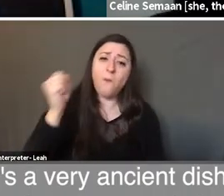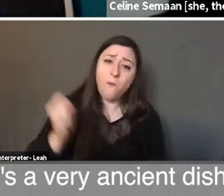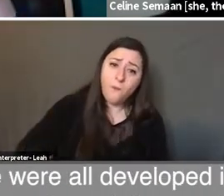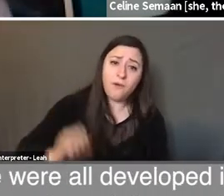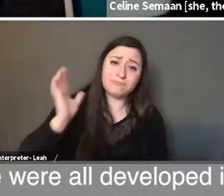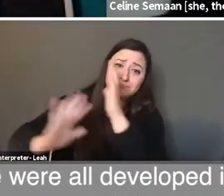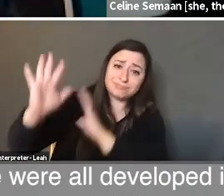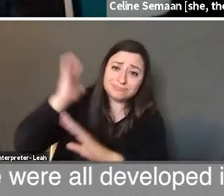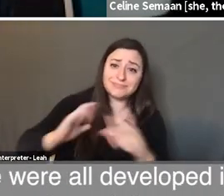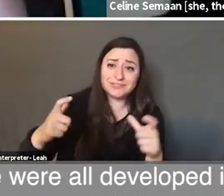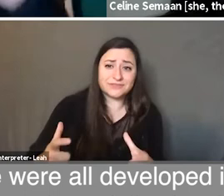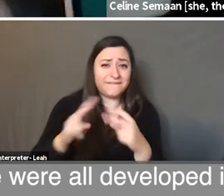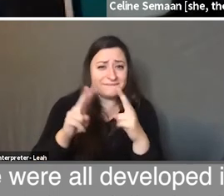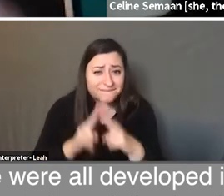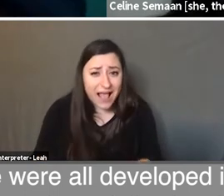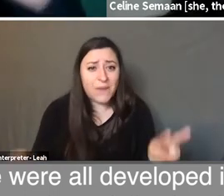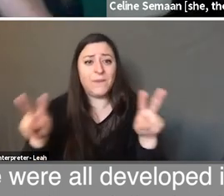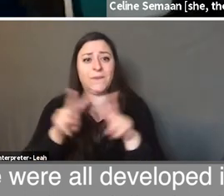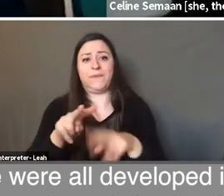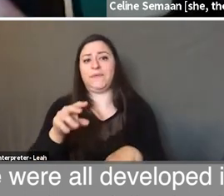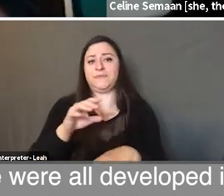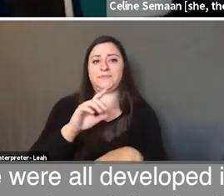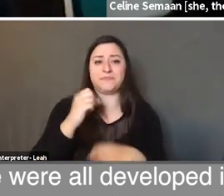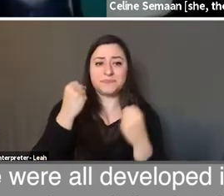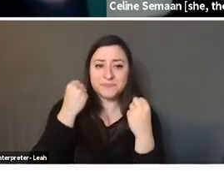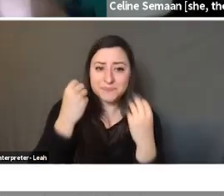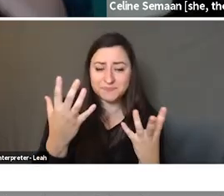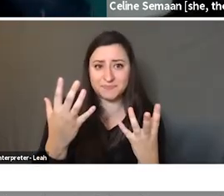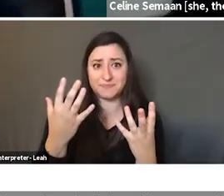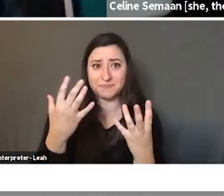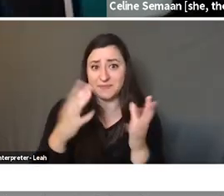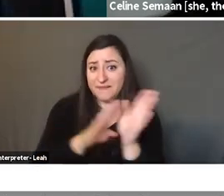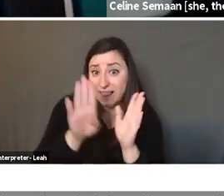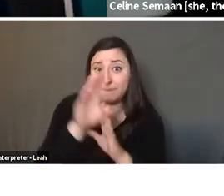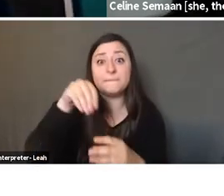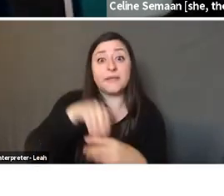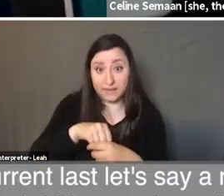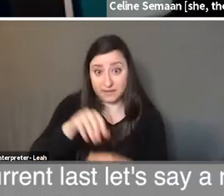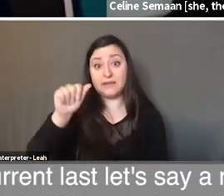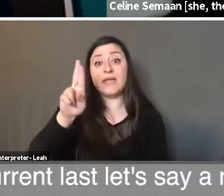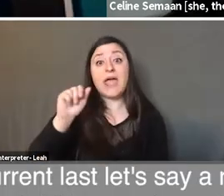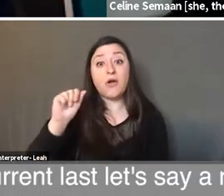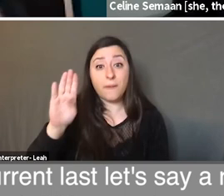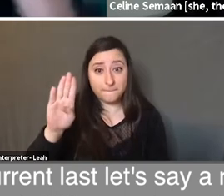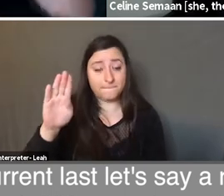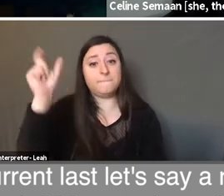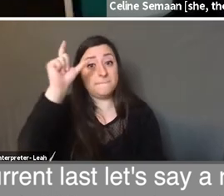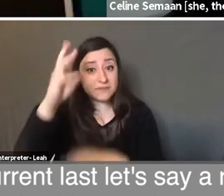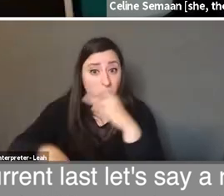varieties, all developed in the region and especially developed in the Arab Muslim world. The current